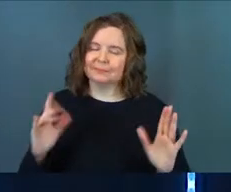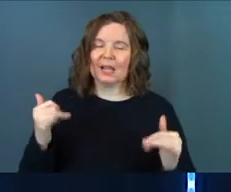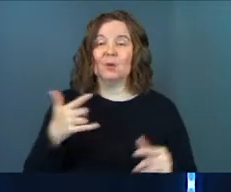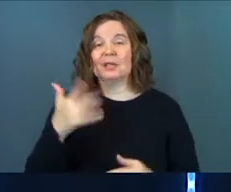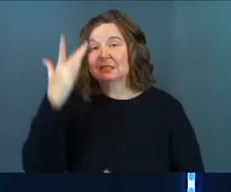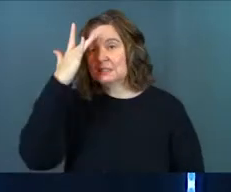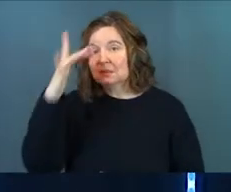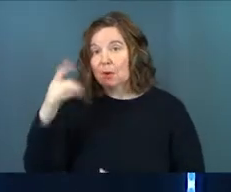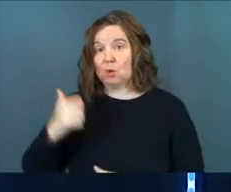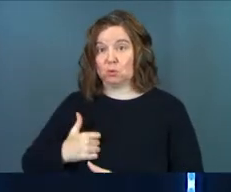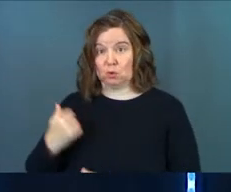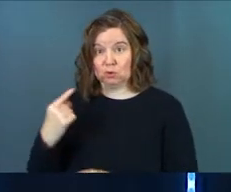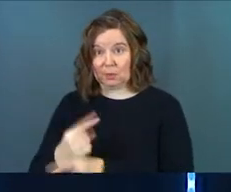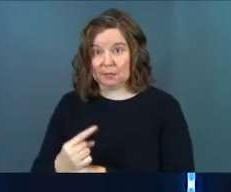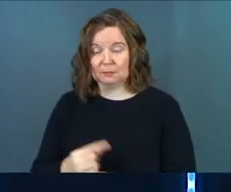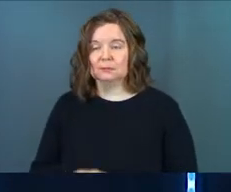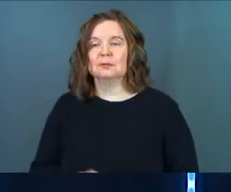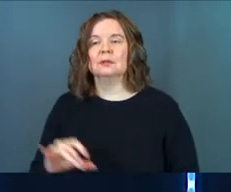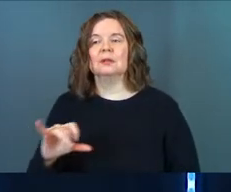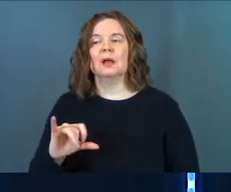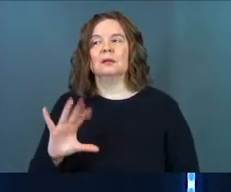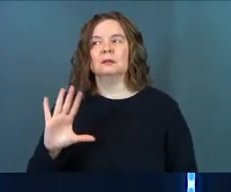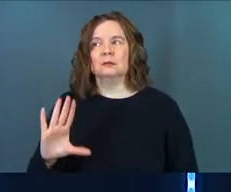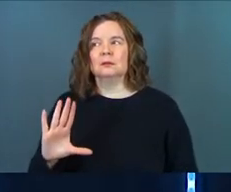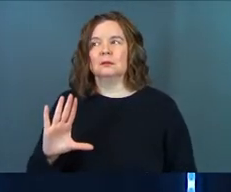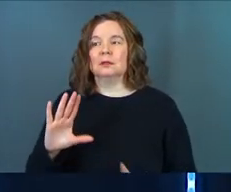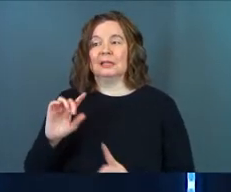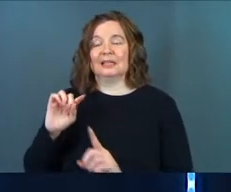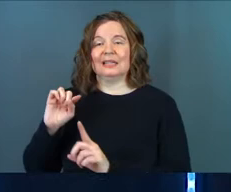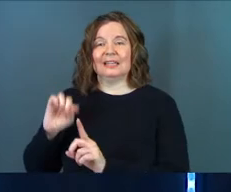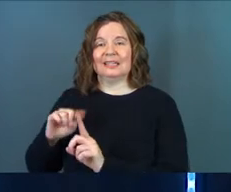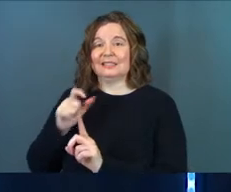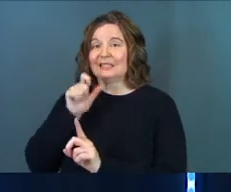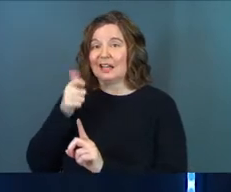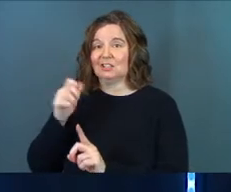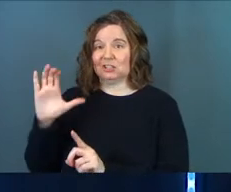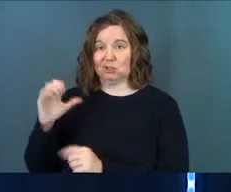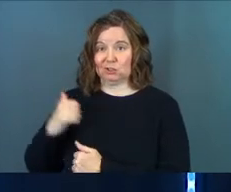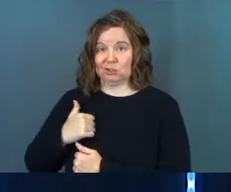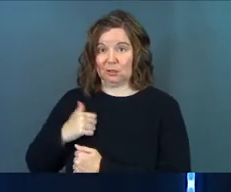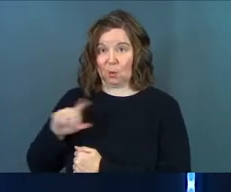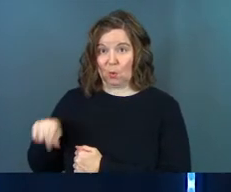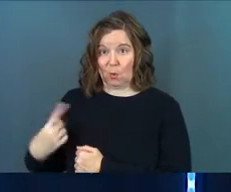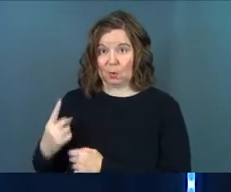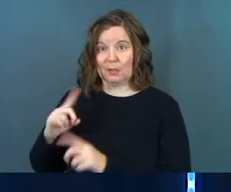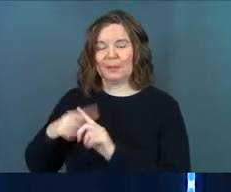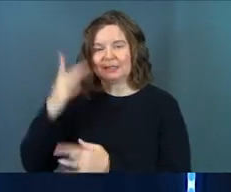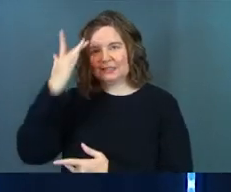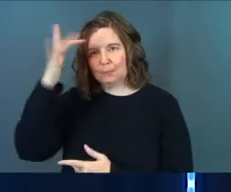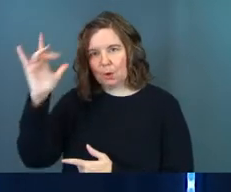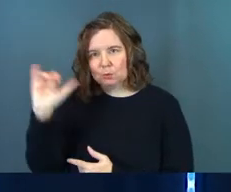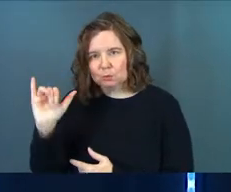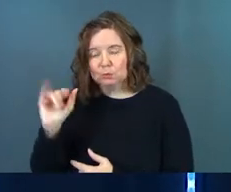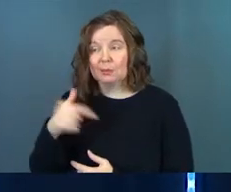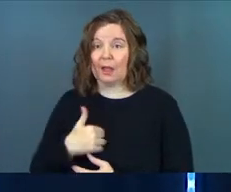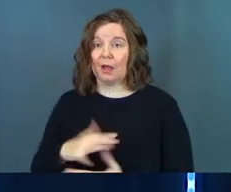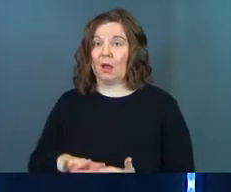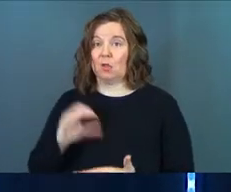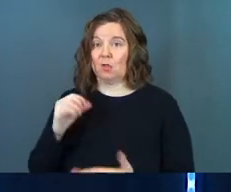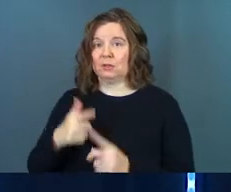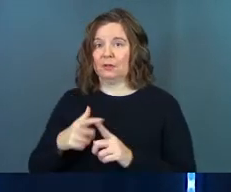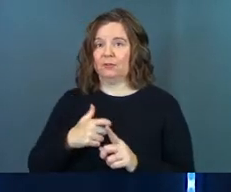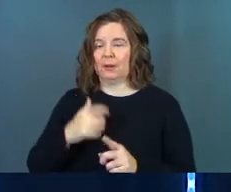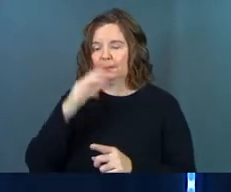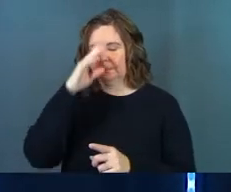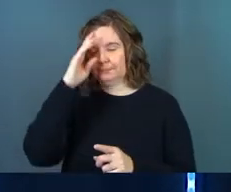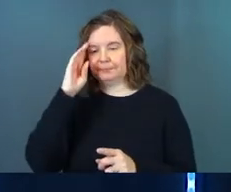he's a smart soldier, right? Like, he's not just a centurion, but he's a smart soldier. I learned this